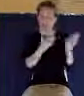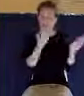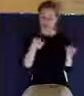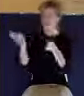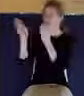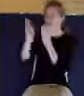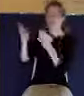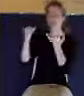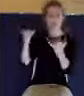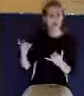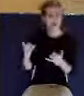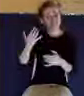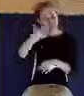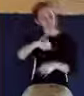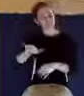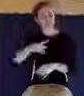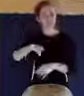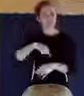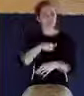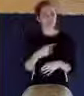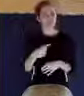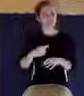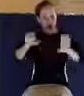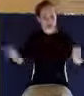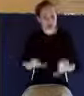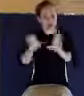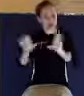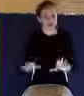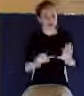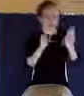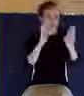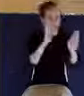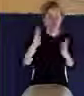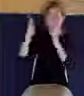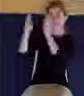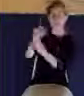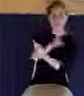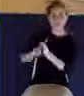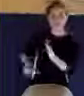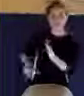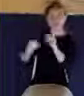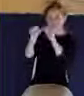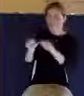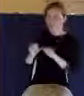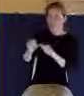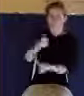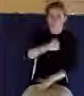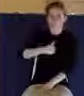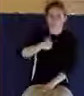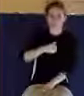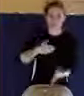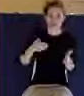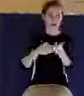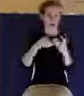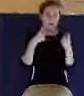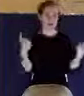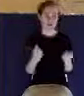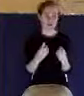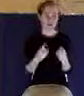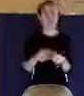idea. And some people doubt their salvation because they still feel the flesh so strongly,